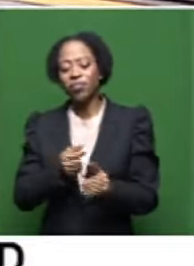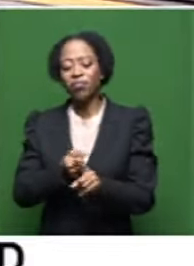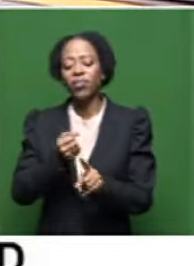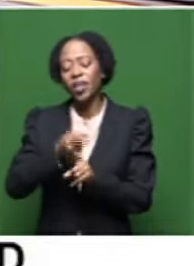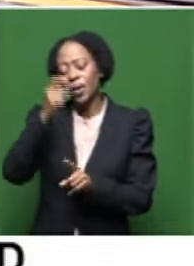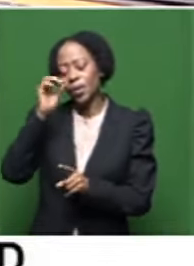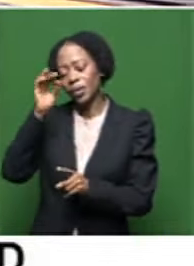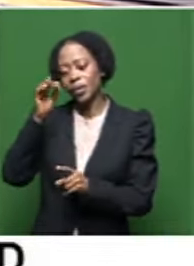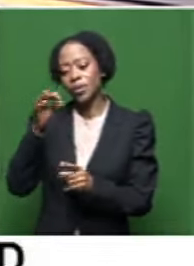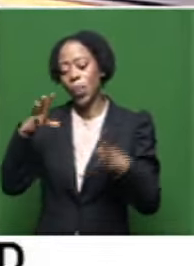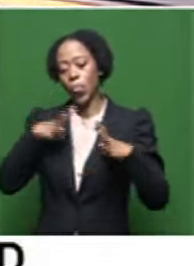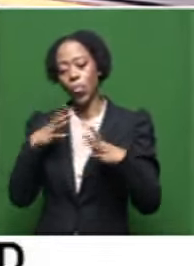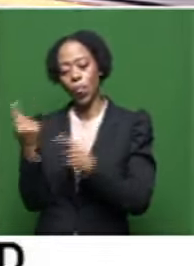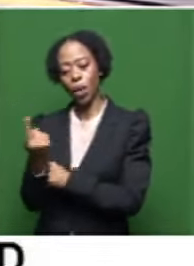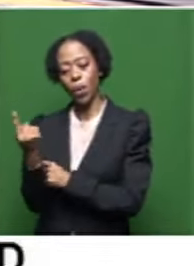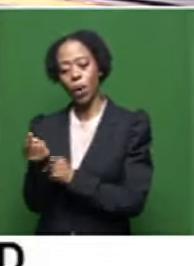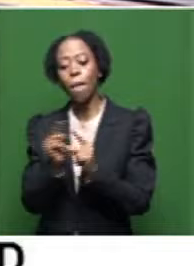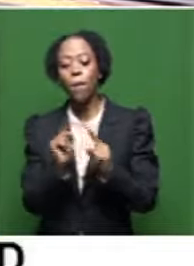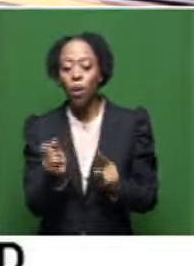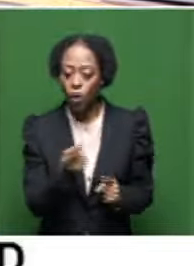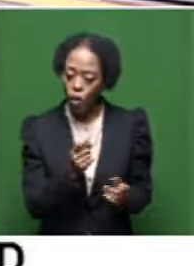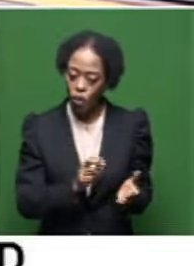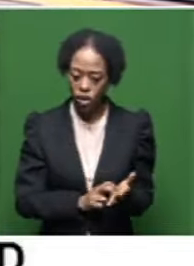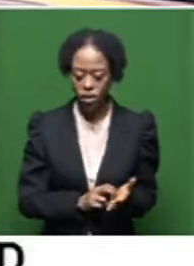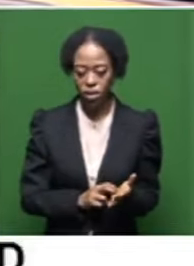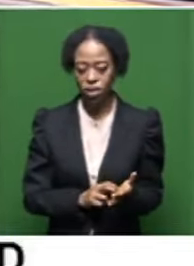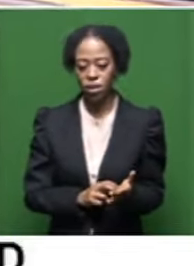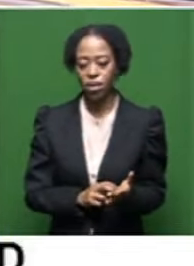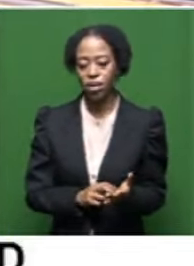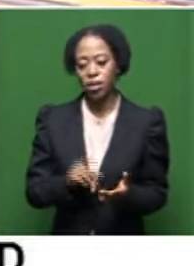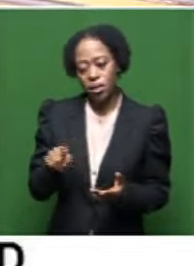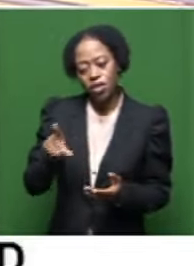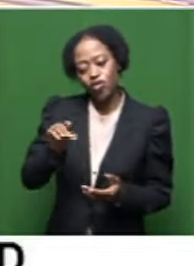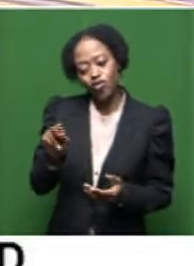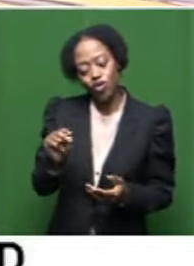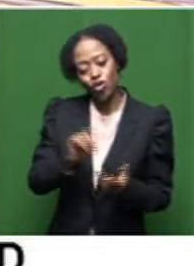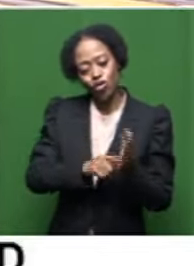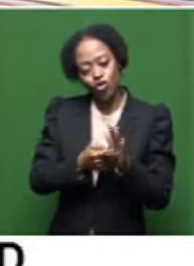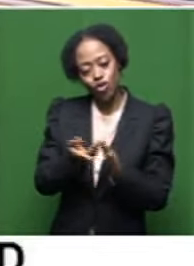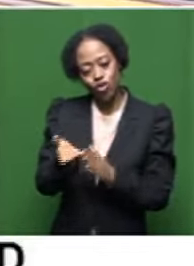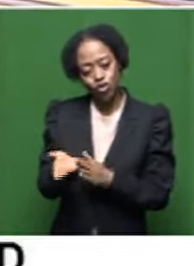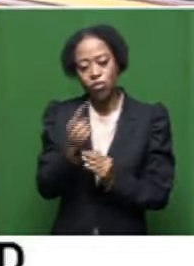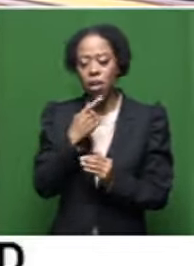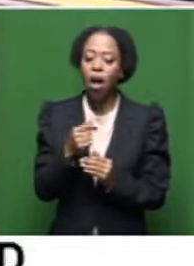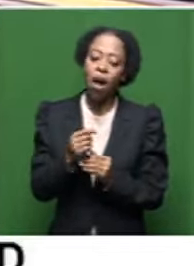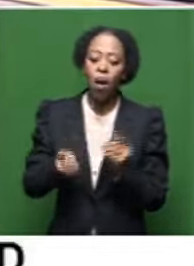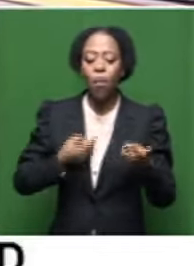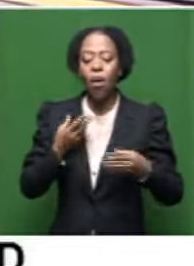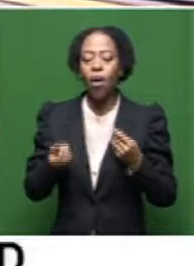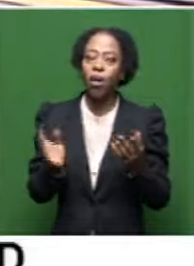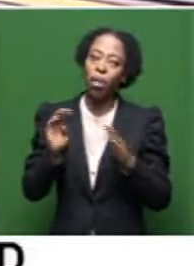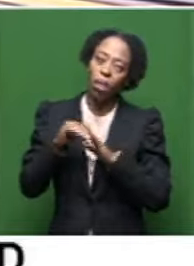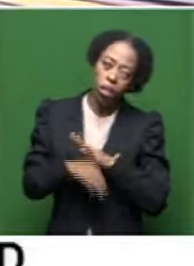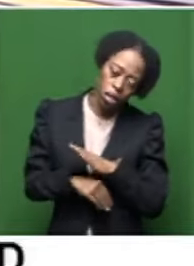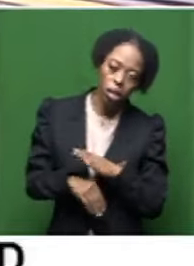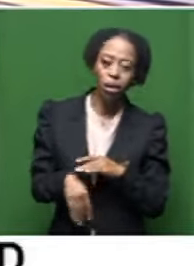of the elite when everybody needs art. And this is what Radon showed. As much as people will sit and say, oh, poetry is a dying